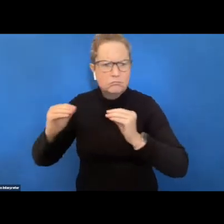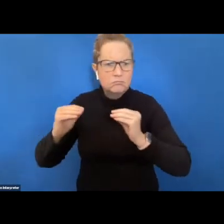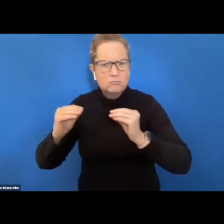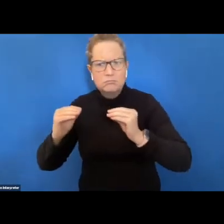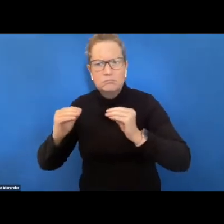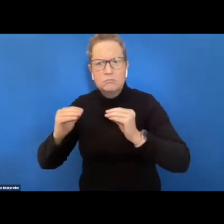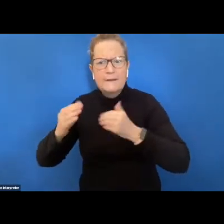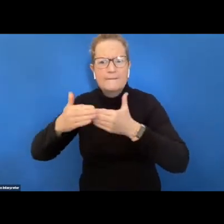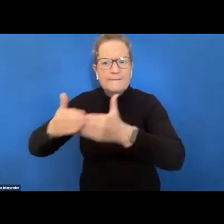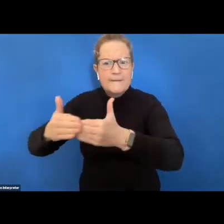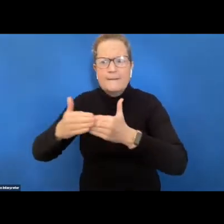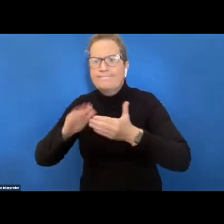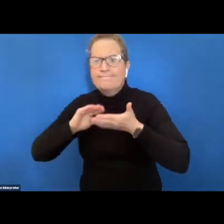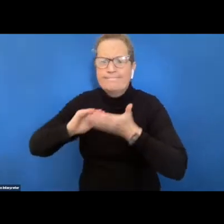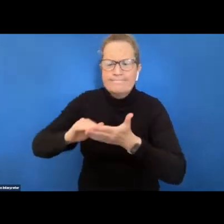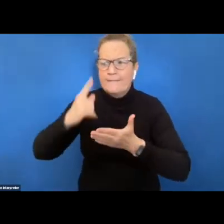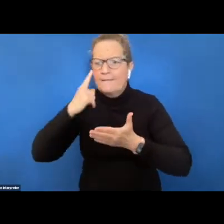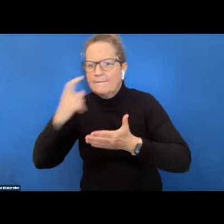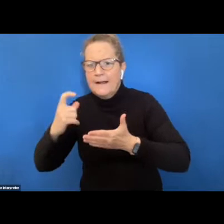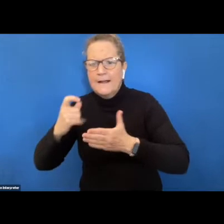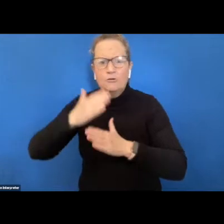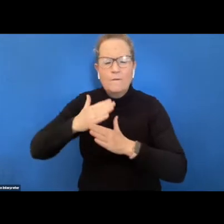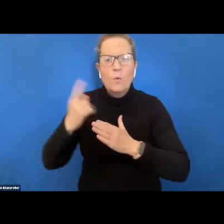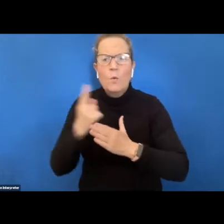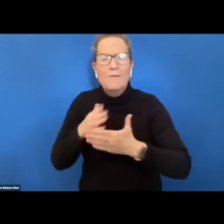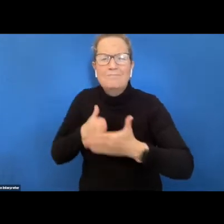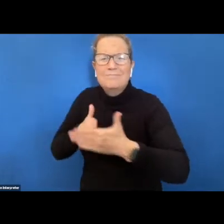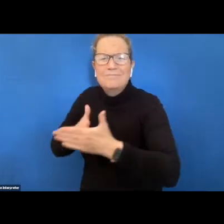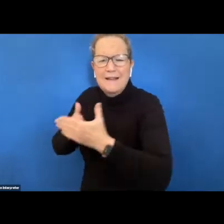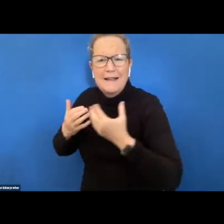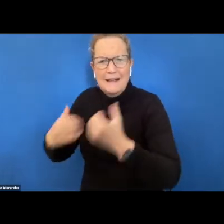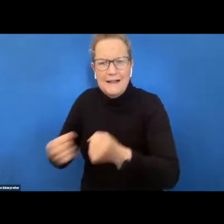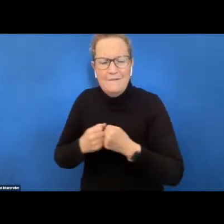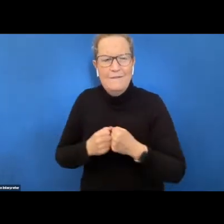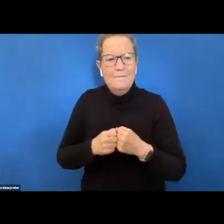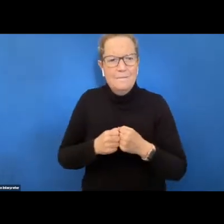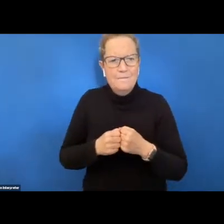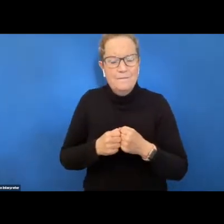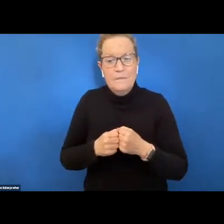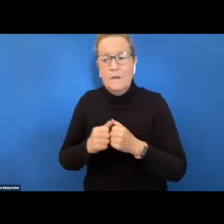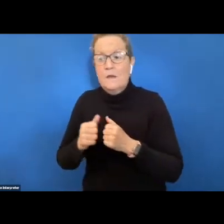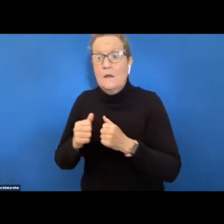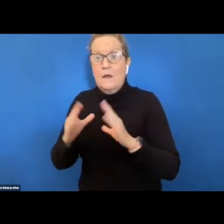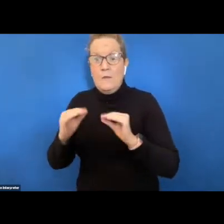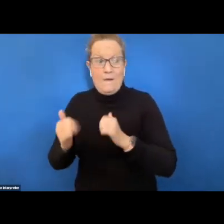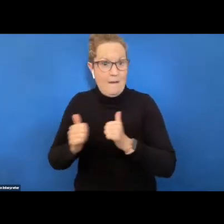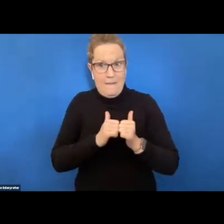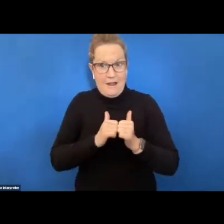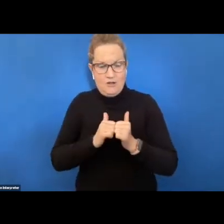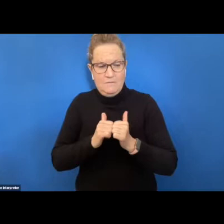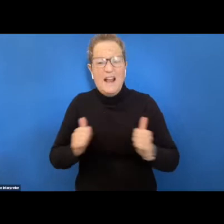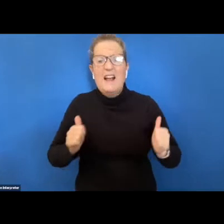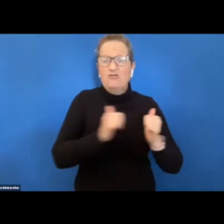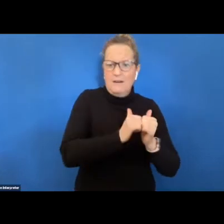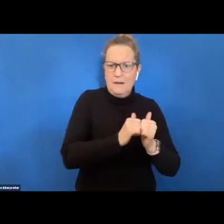those for people who face multiple employment barriers this led us to forming partnerships and agreements so that we could deliver